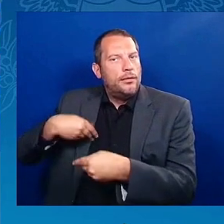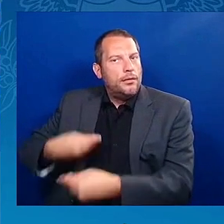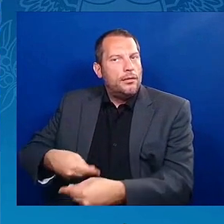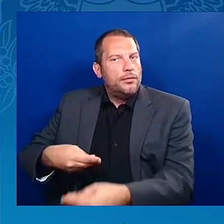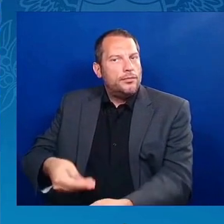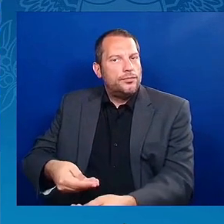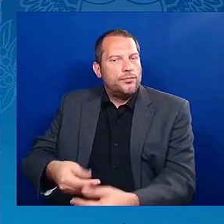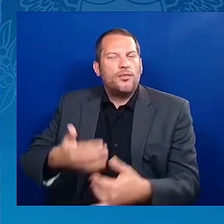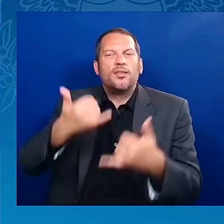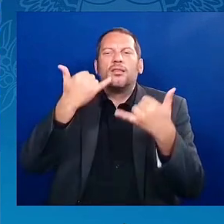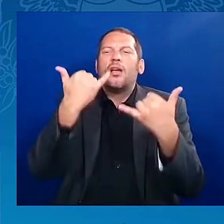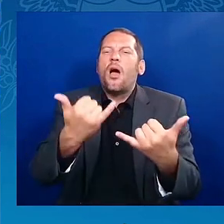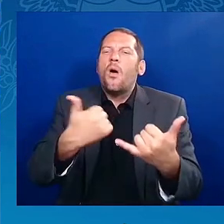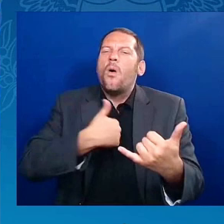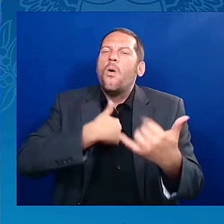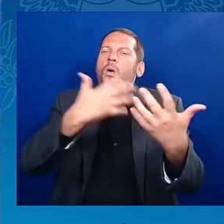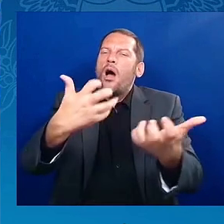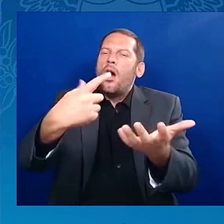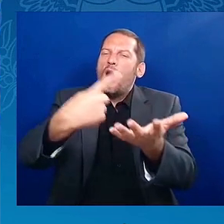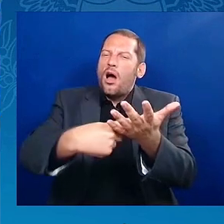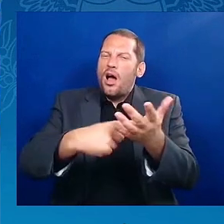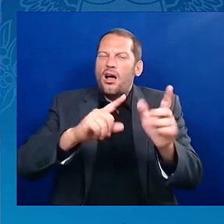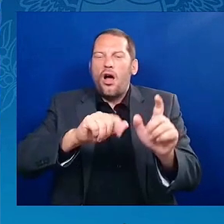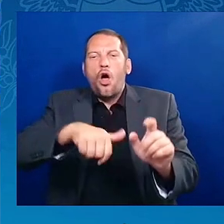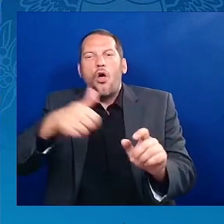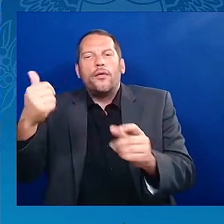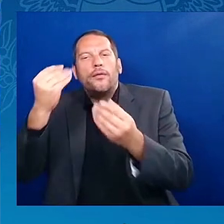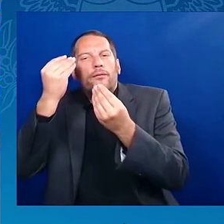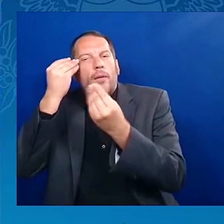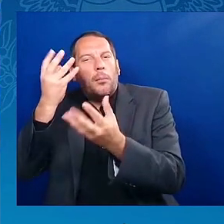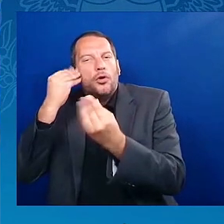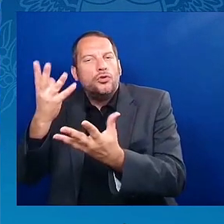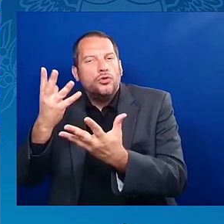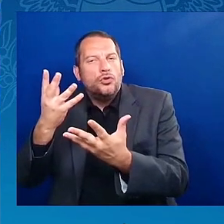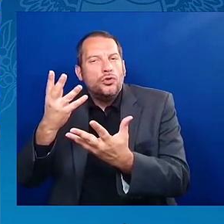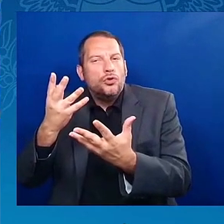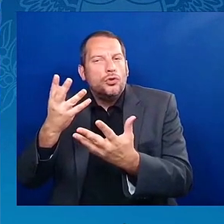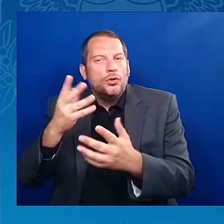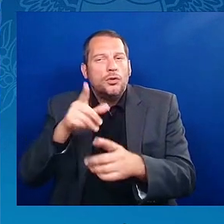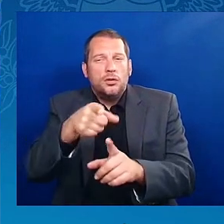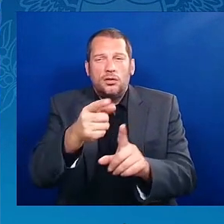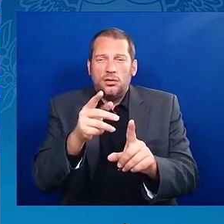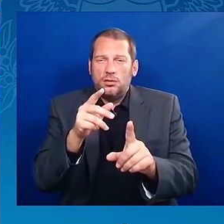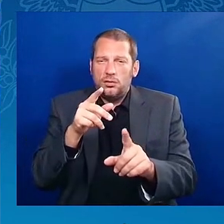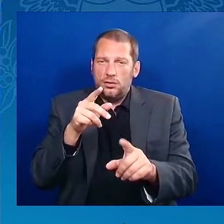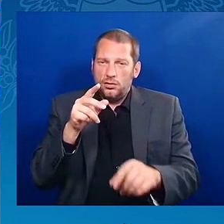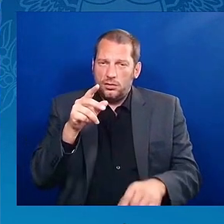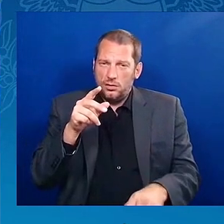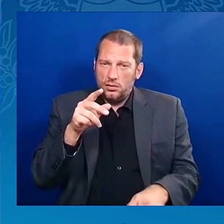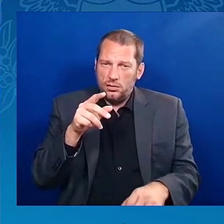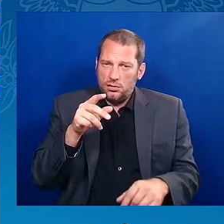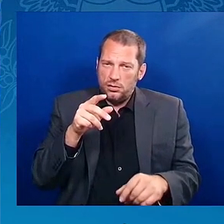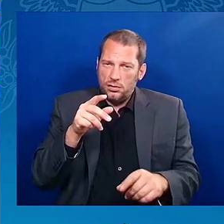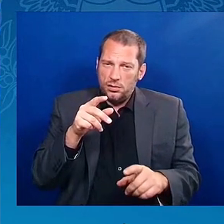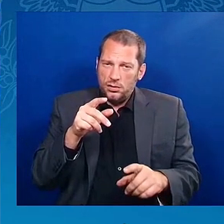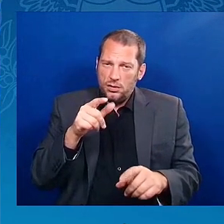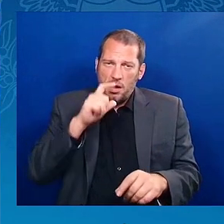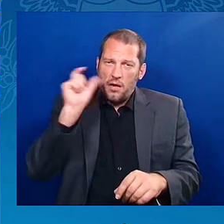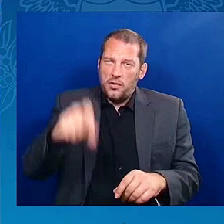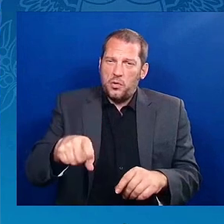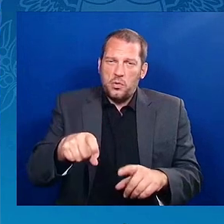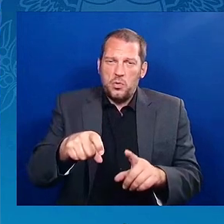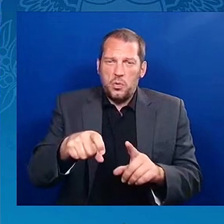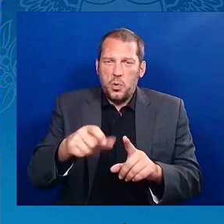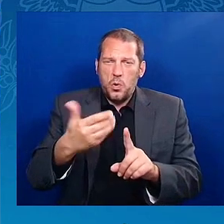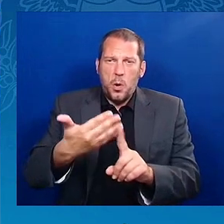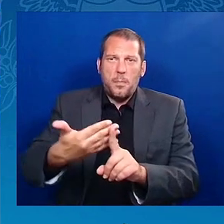talk about, we don't even need to go as far back as 48 because in a mule never happened. Let's go to the GI Bill. You know, we